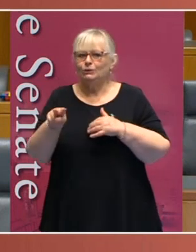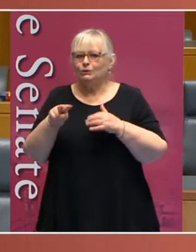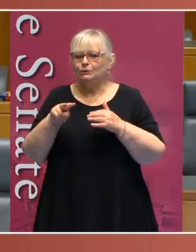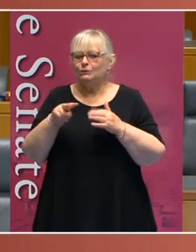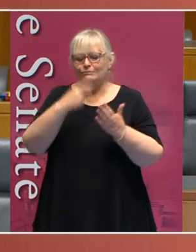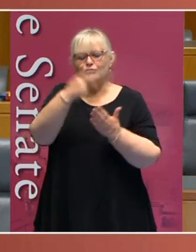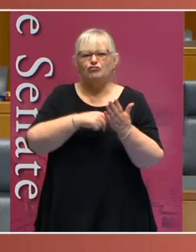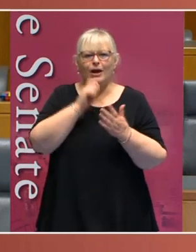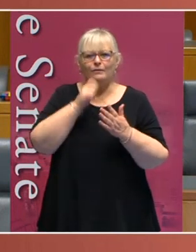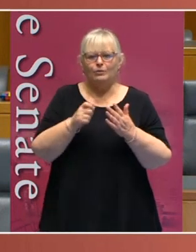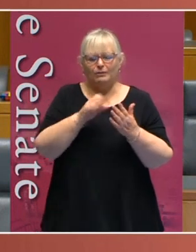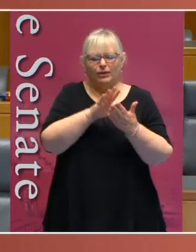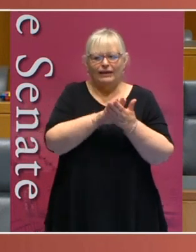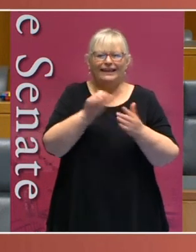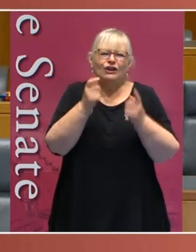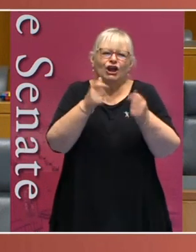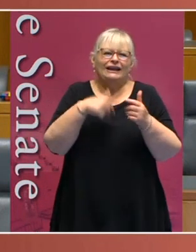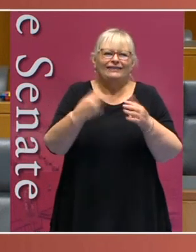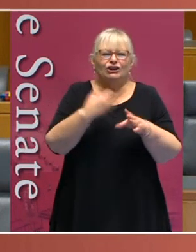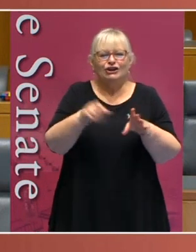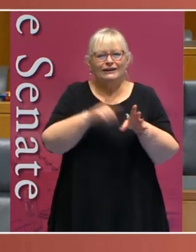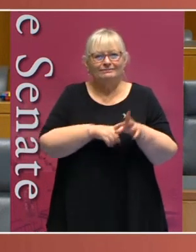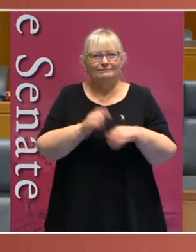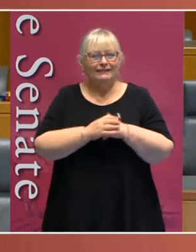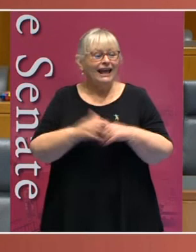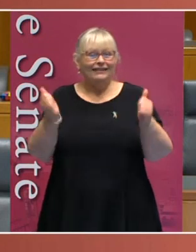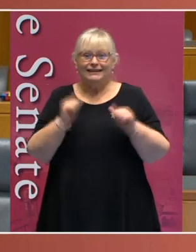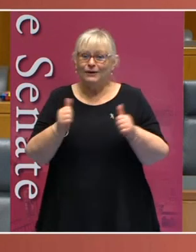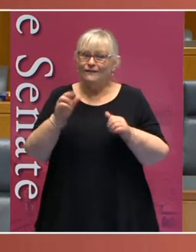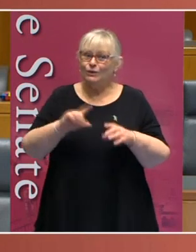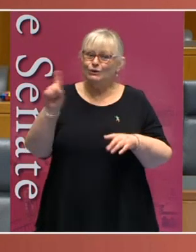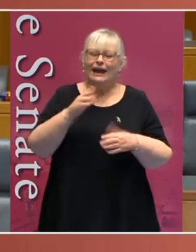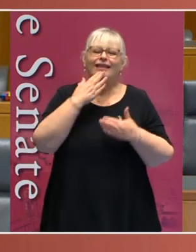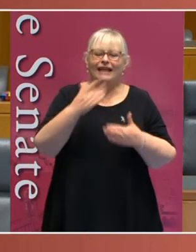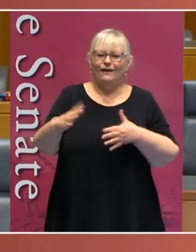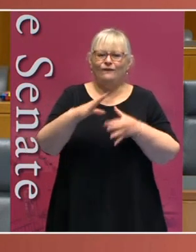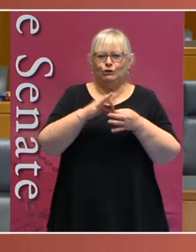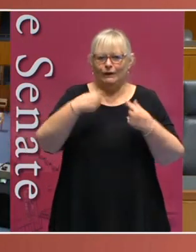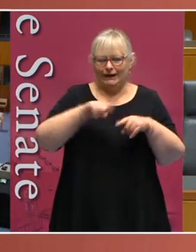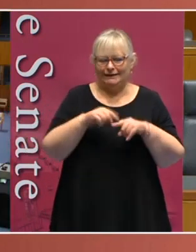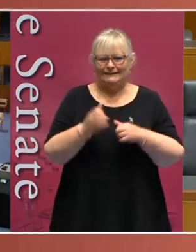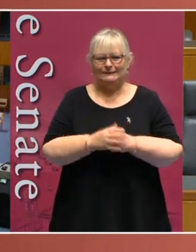available in the new year. And that concludes our formal proceedings for today. Thank you for joining us.